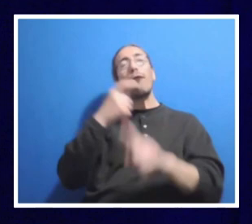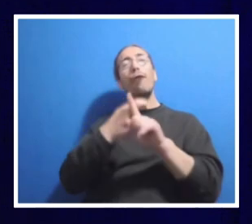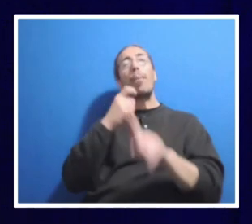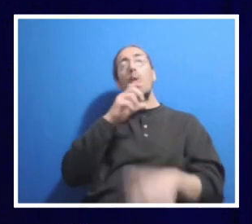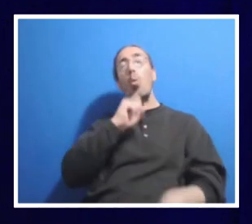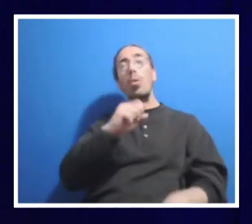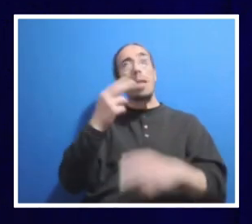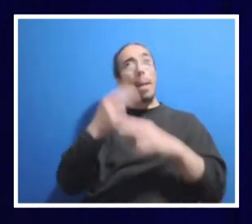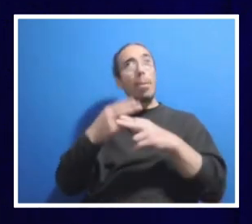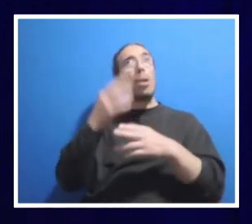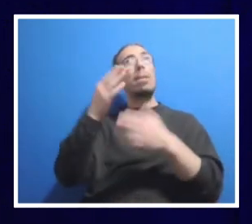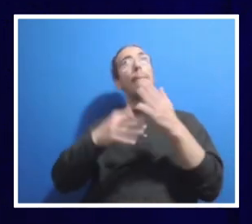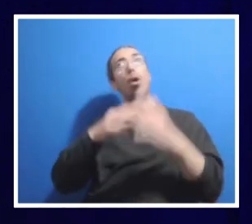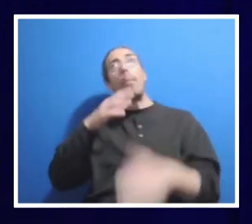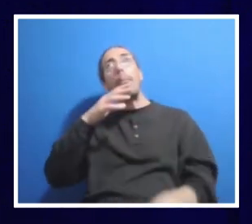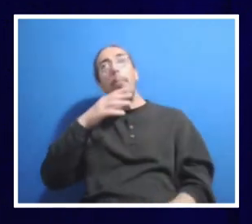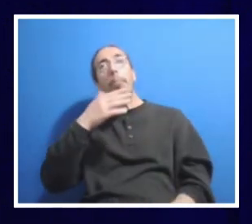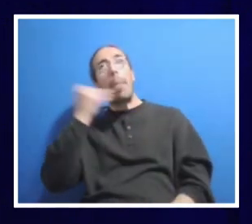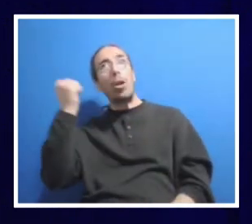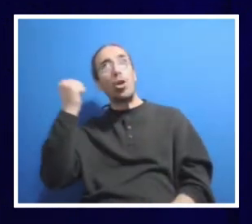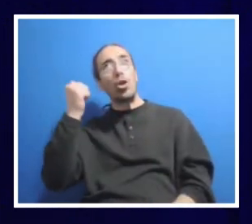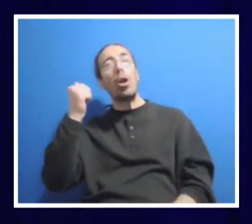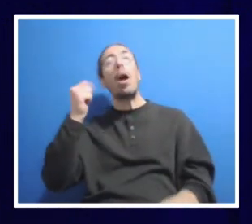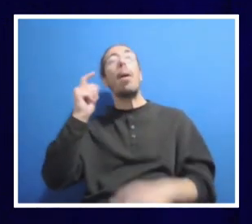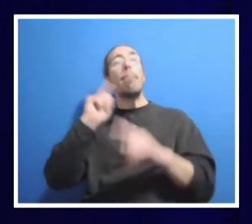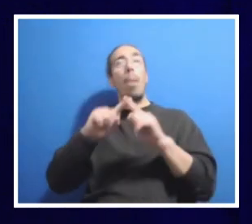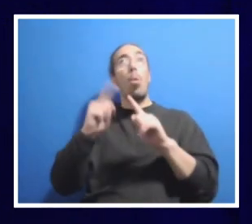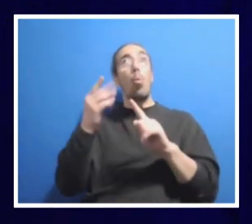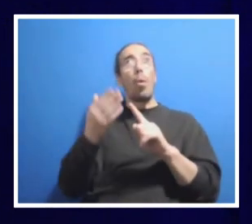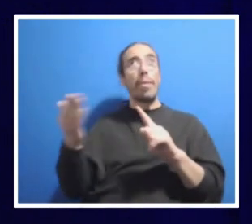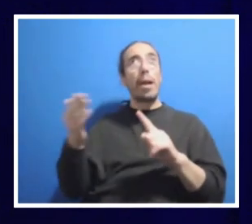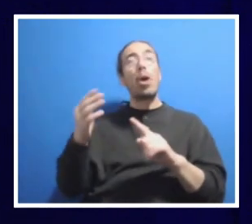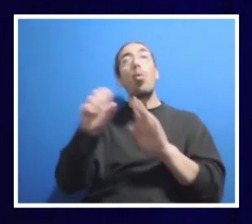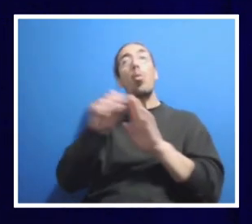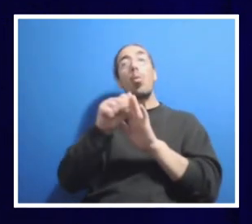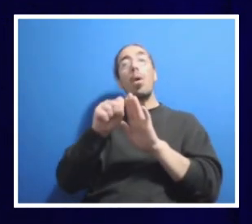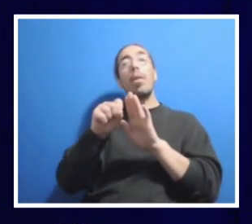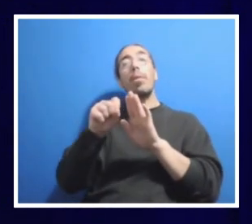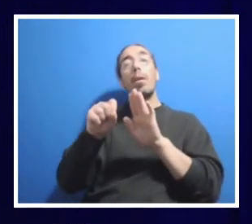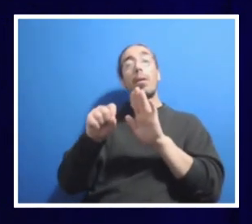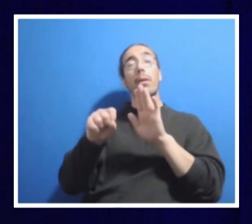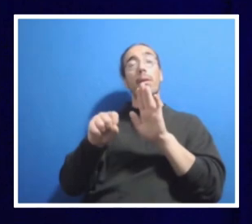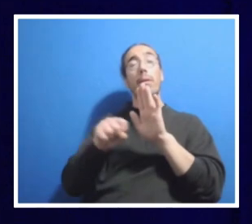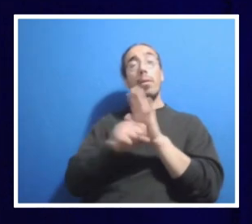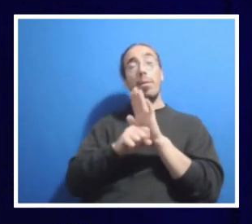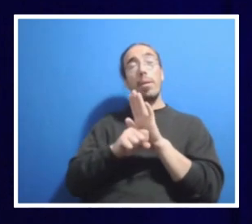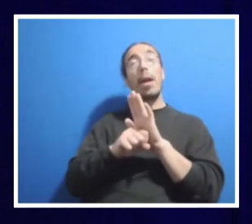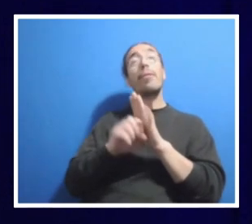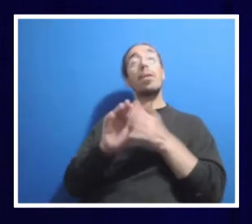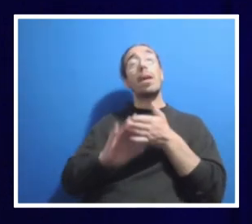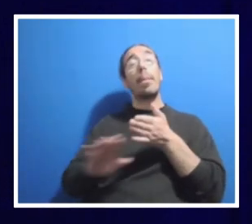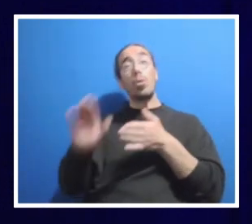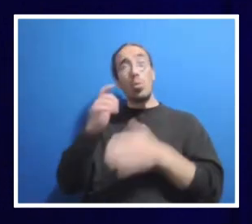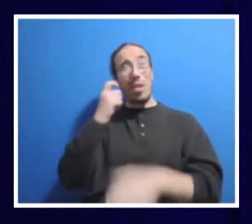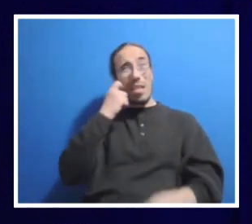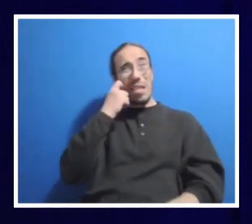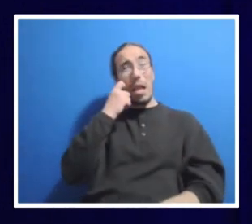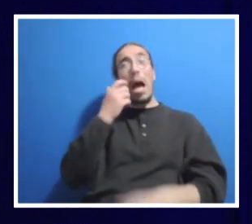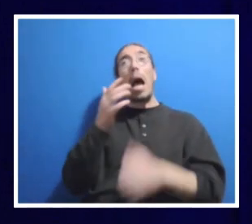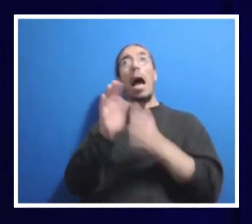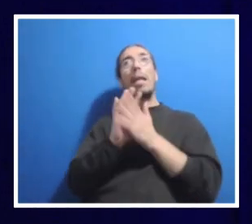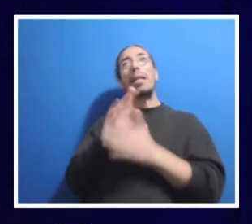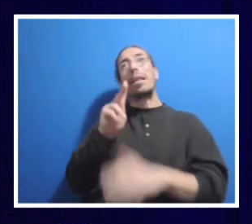otherwise we shouldn't be paid. But one of the things we did with Commonwealth campuses is recently I asked Kelly Austin